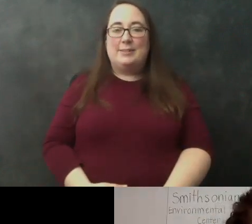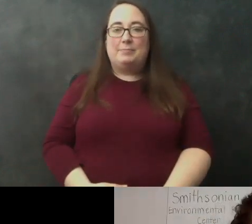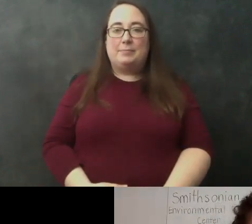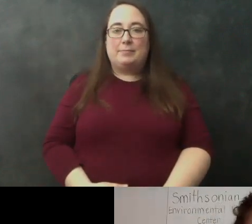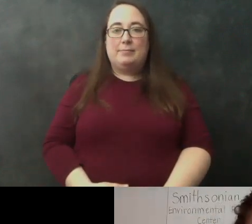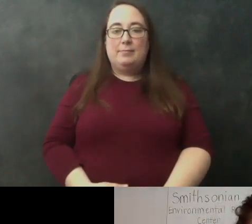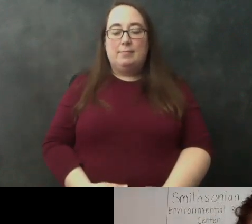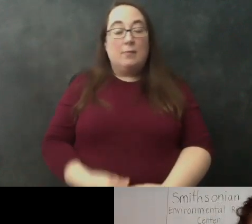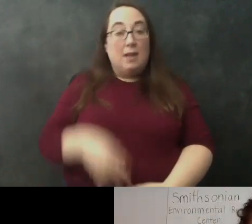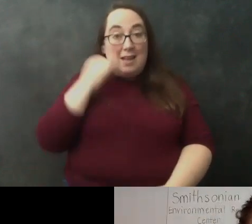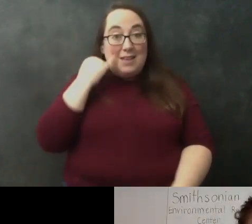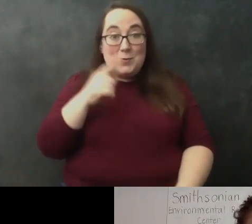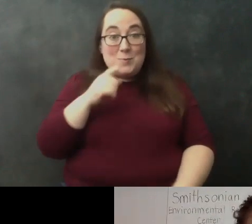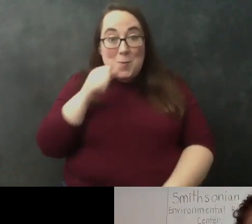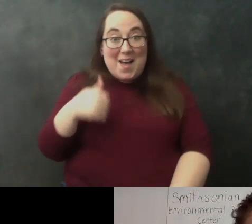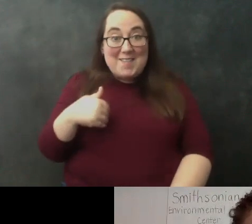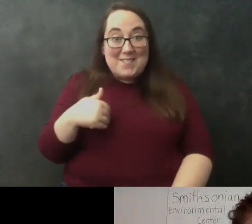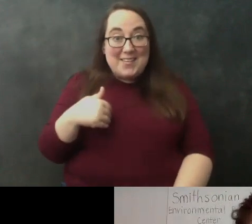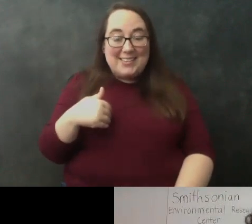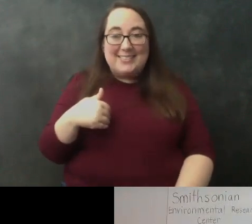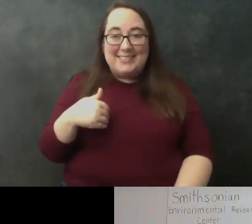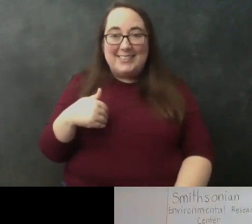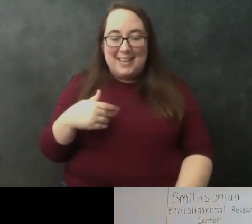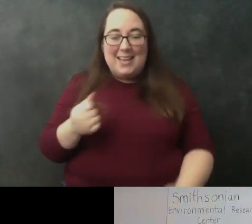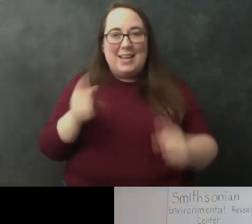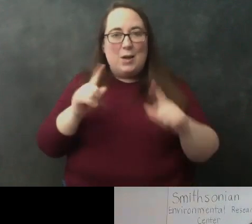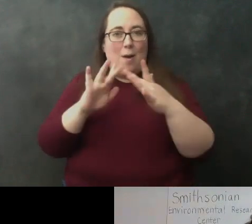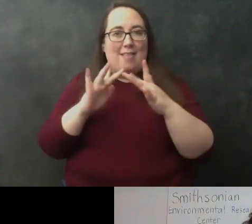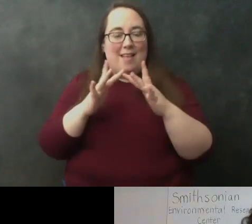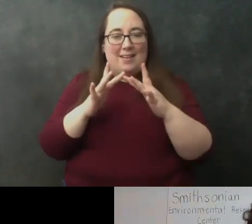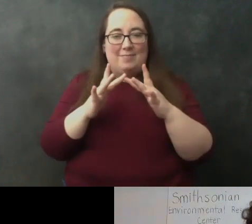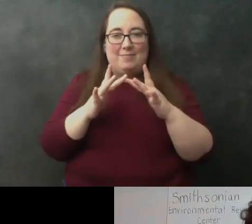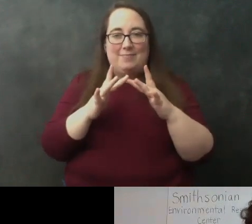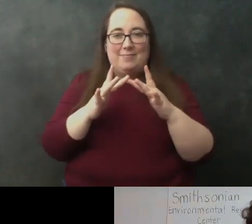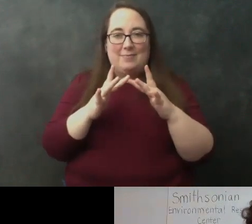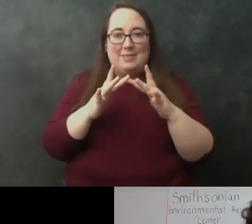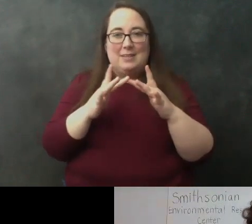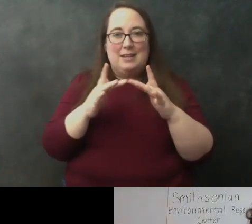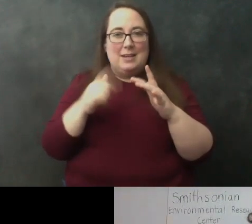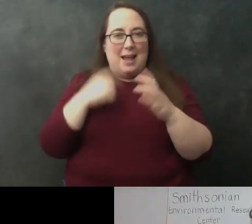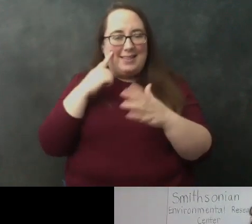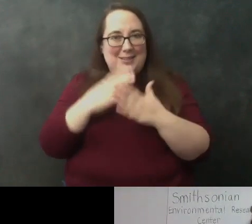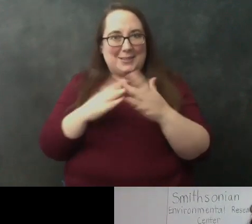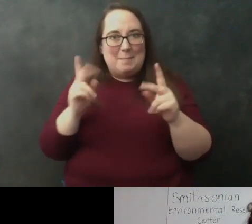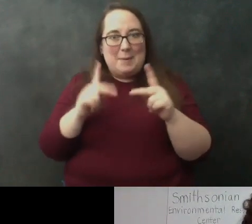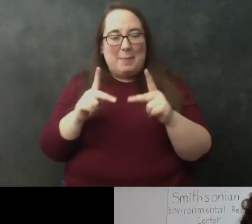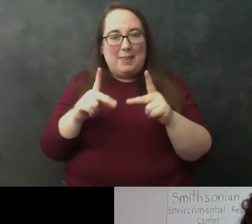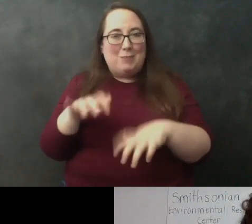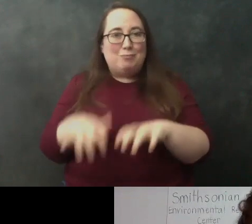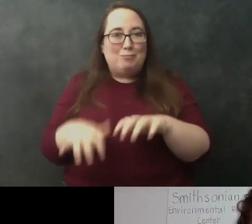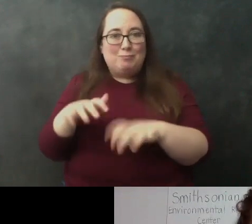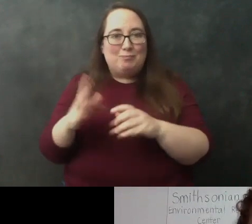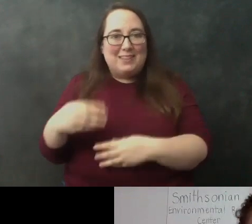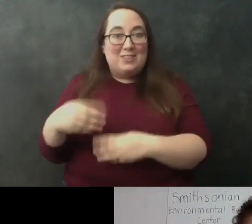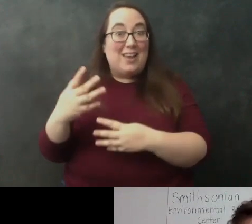don't have the instructions with you you can go online i think there's some there's some behind the scenes educators who can put that put the link